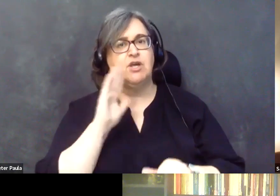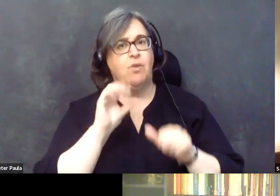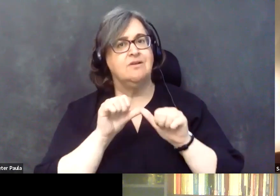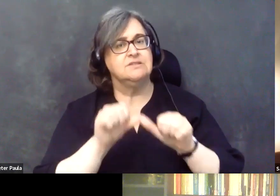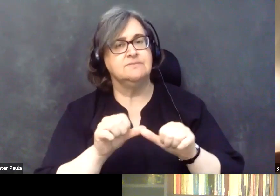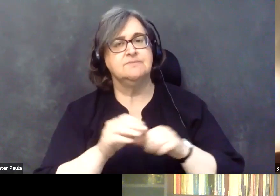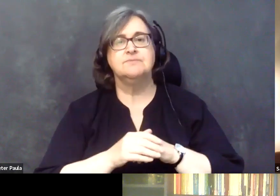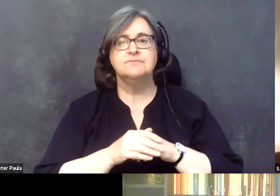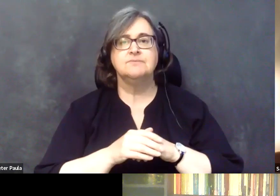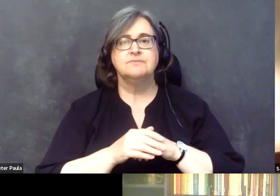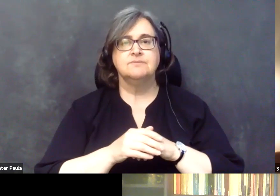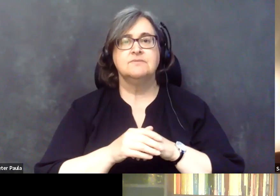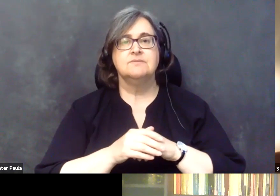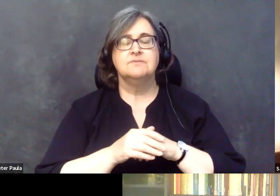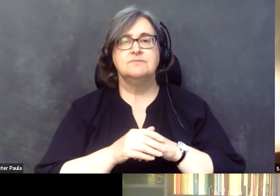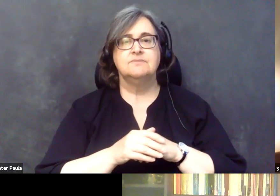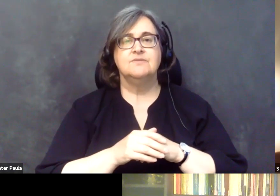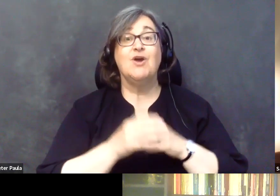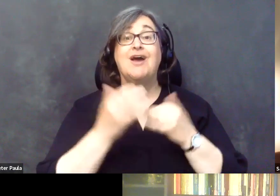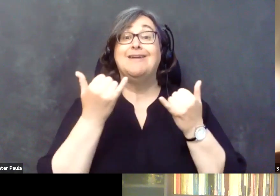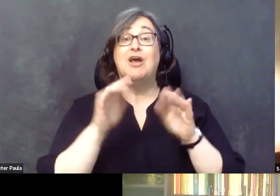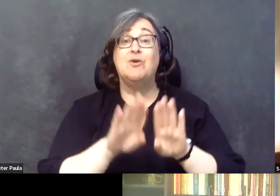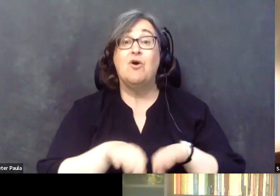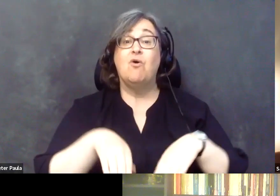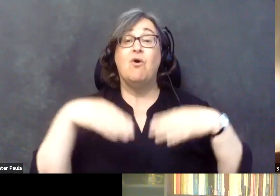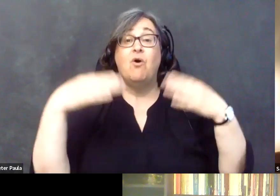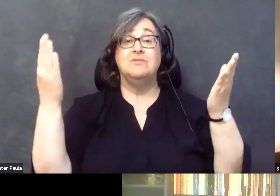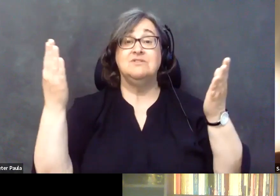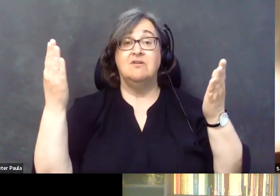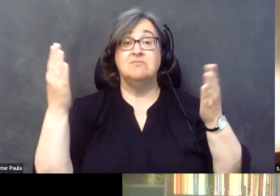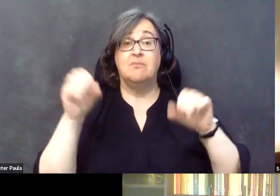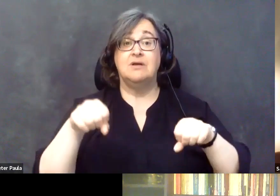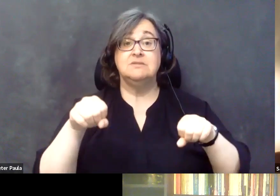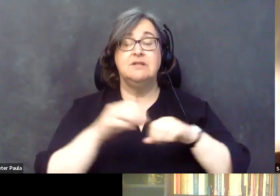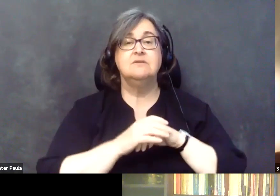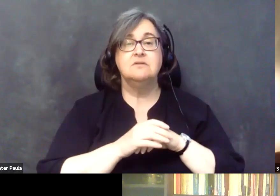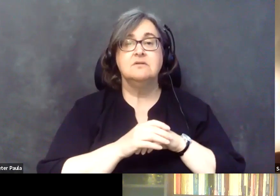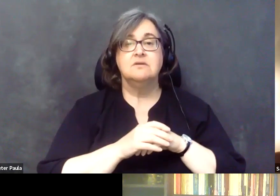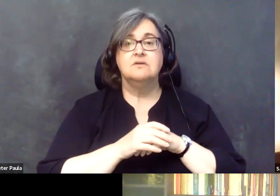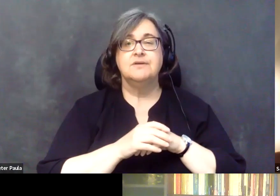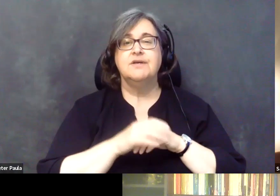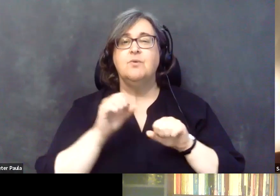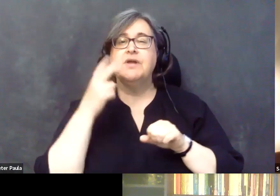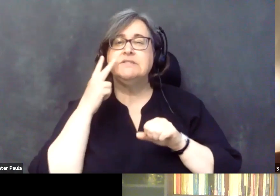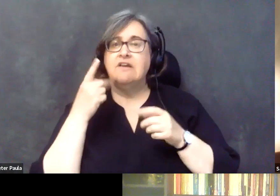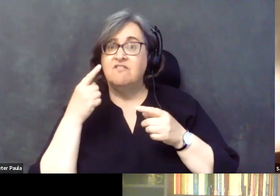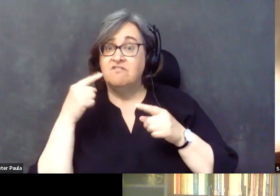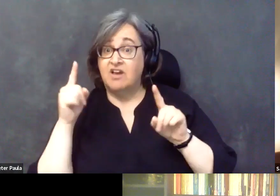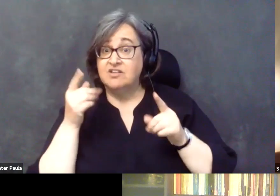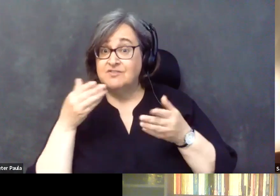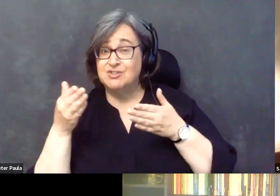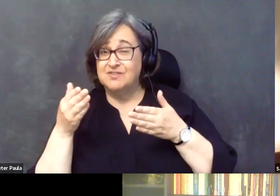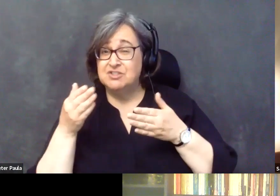And at least it opens up the avenue. It's, it's also testing that how effective are the telehealth services